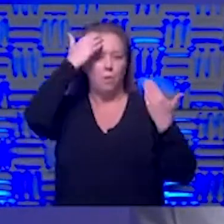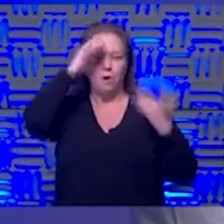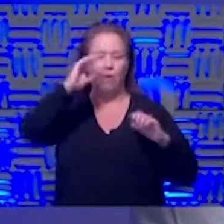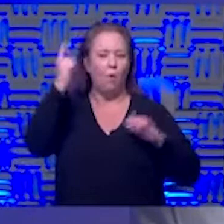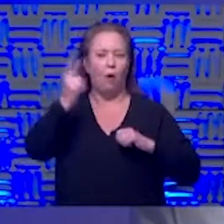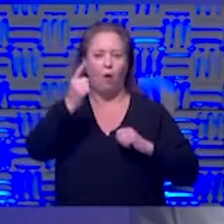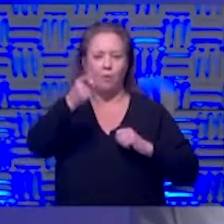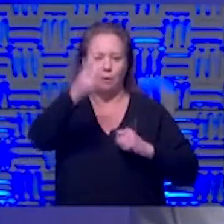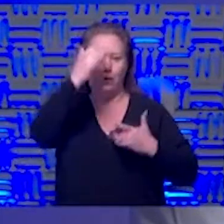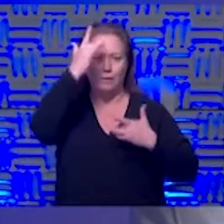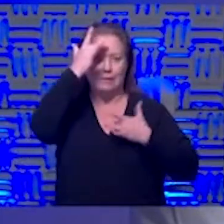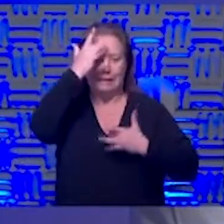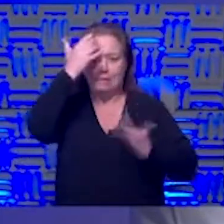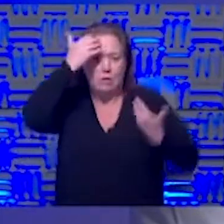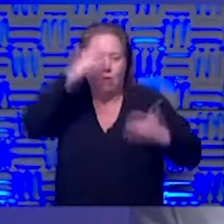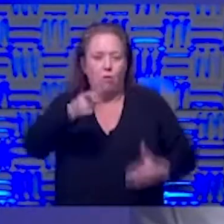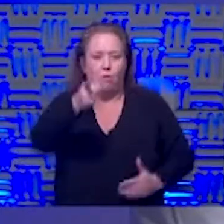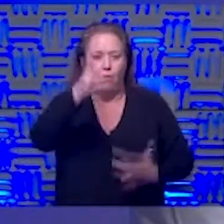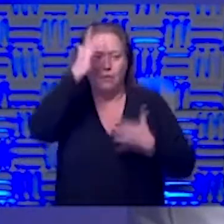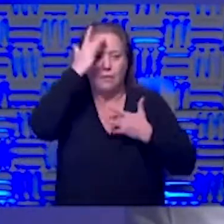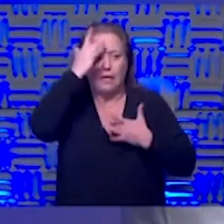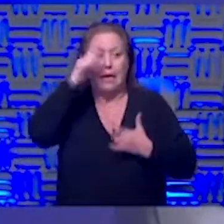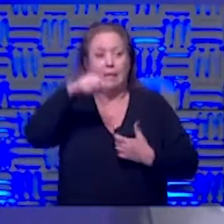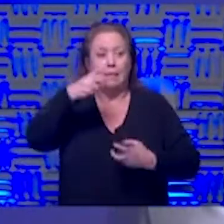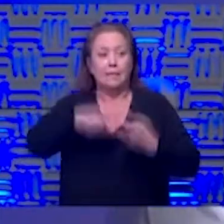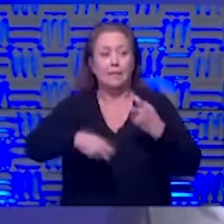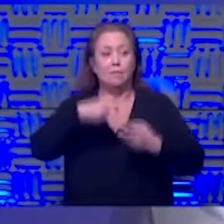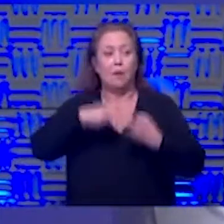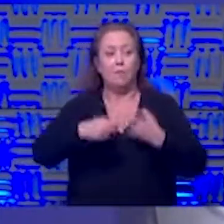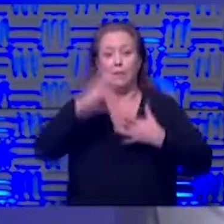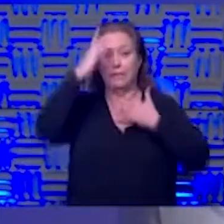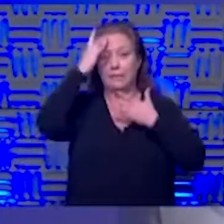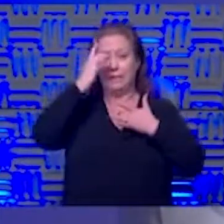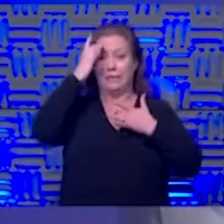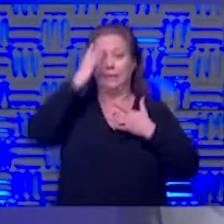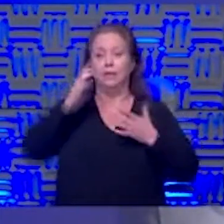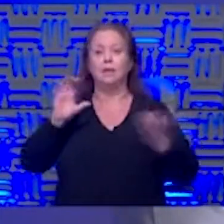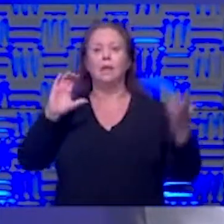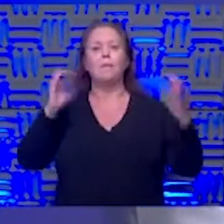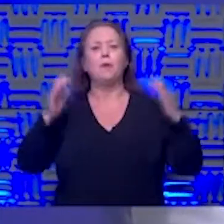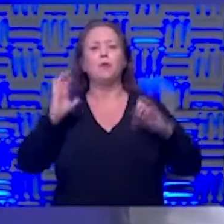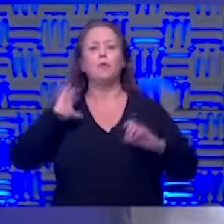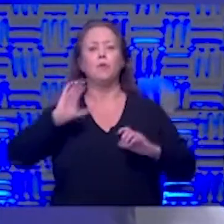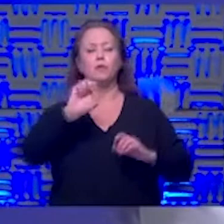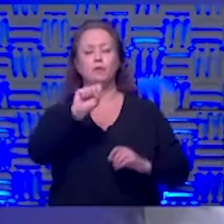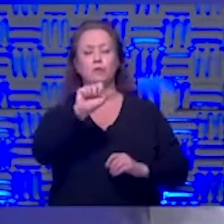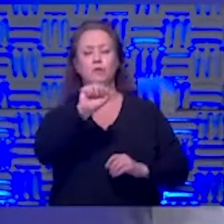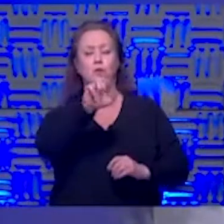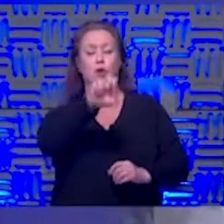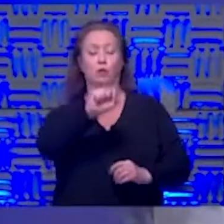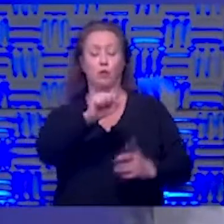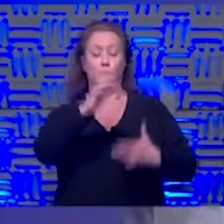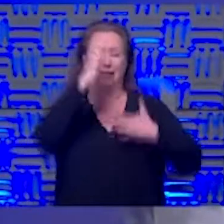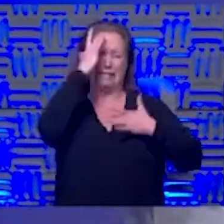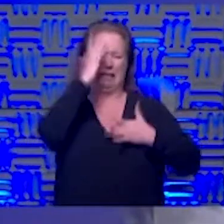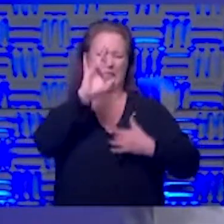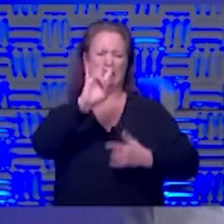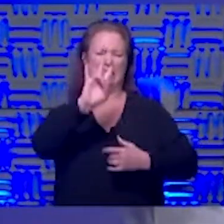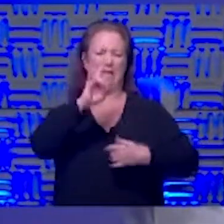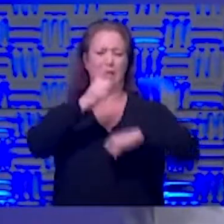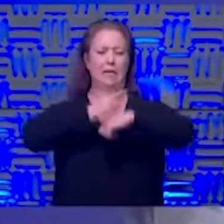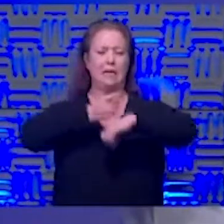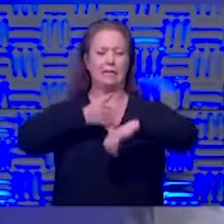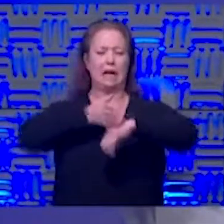we're sick and that's the real problem with this disease compared to something like the original sars where you are probably most infectious about seven days